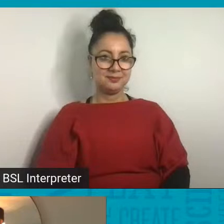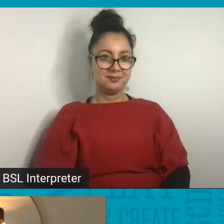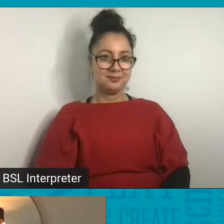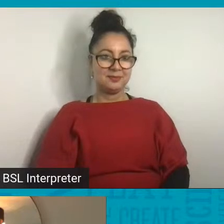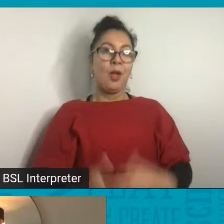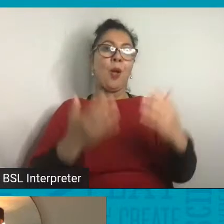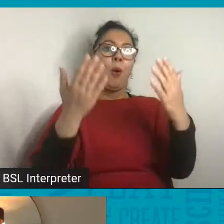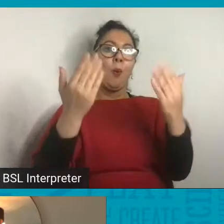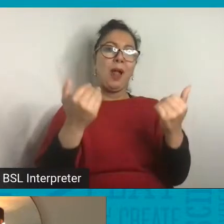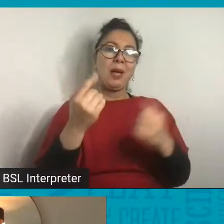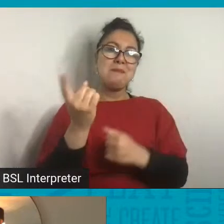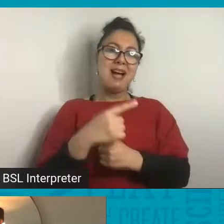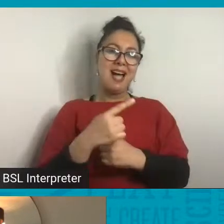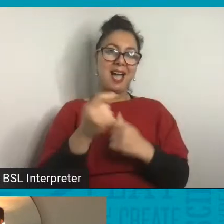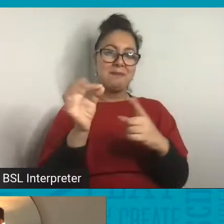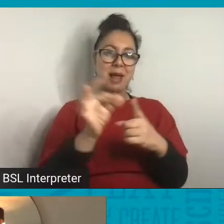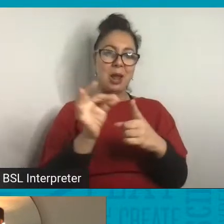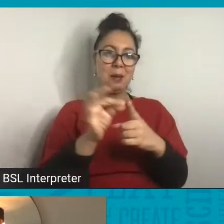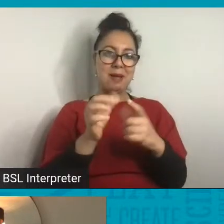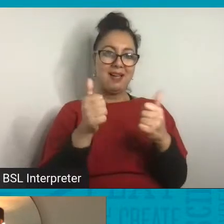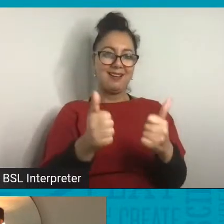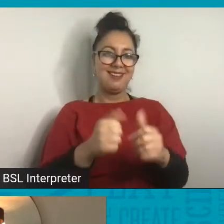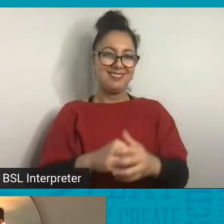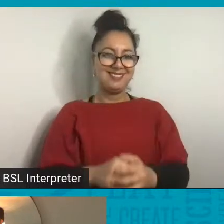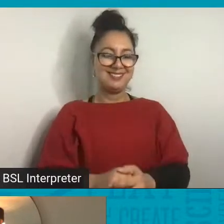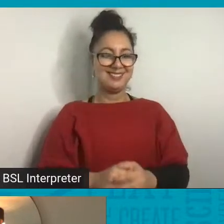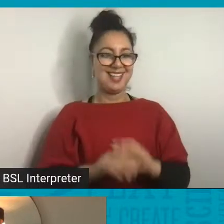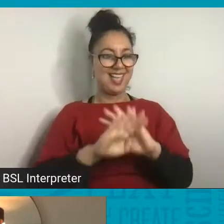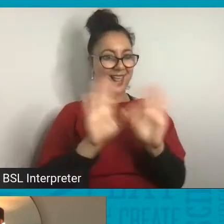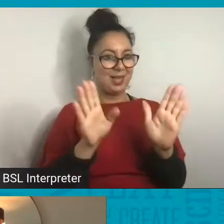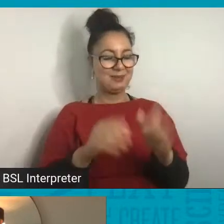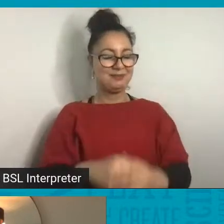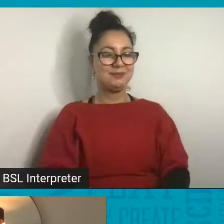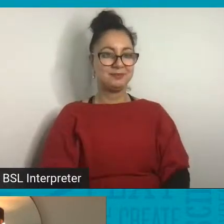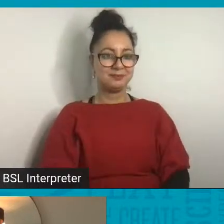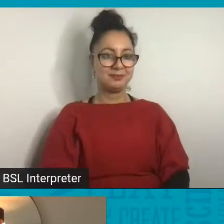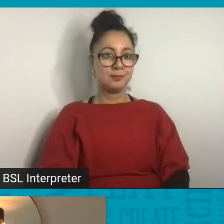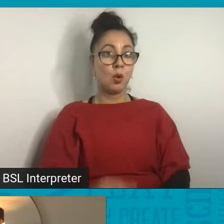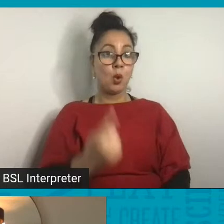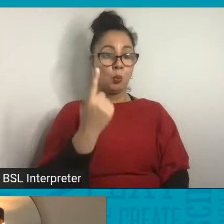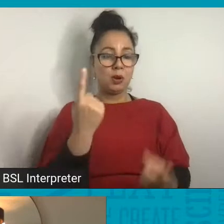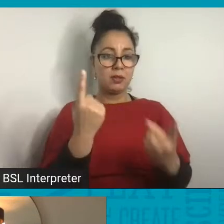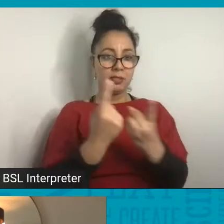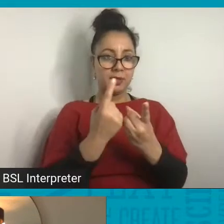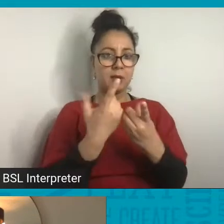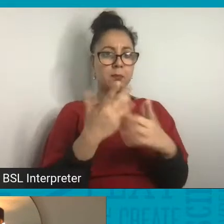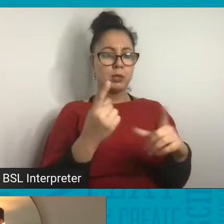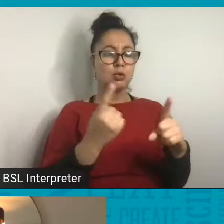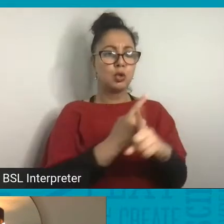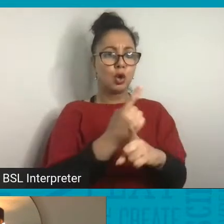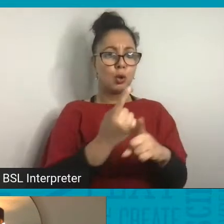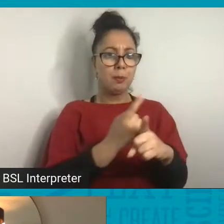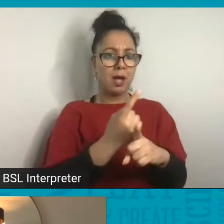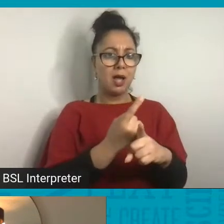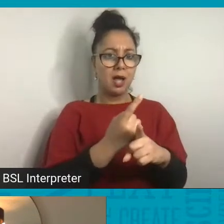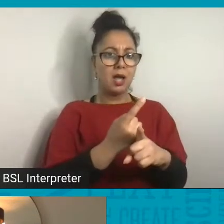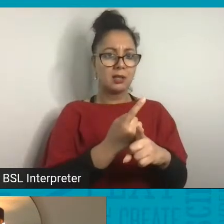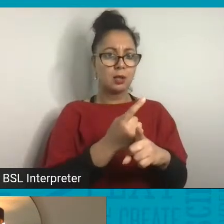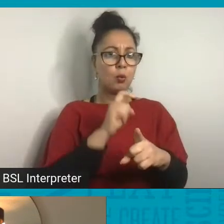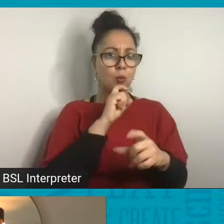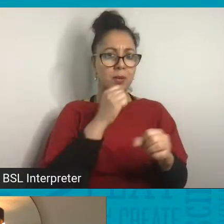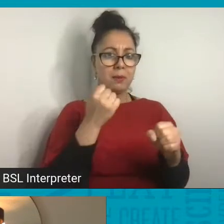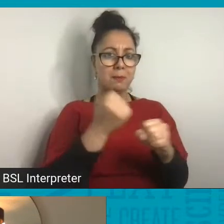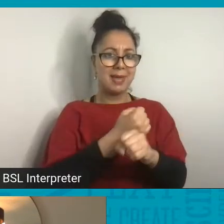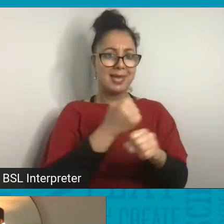Welcome back Paloma. Hello again. So one of the things I was talking about, we're going to be making a